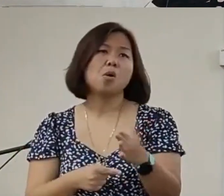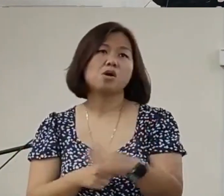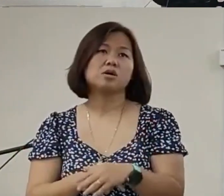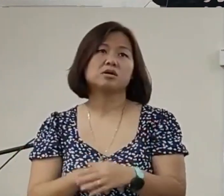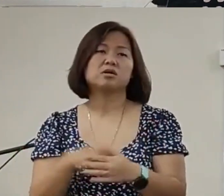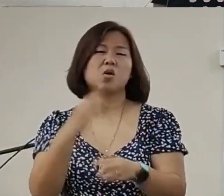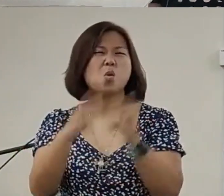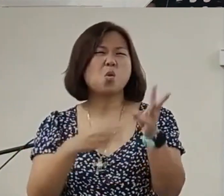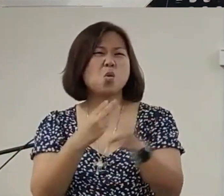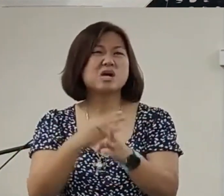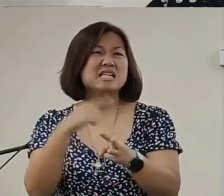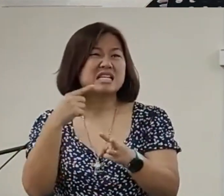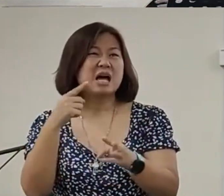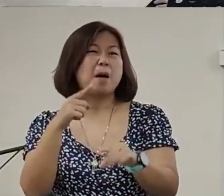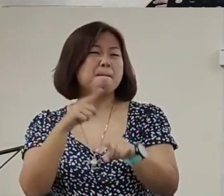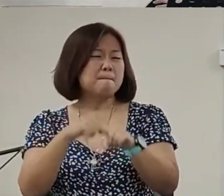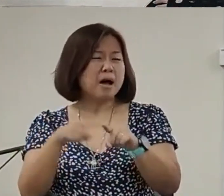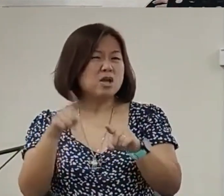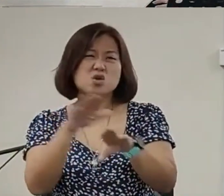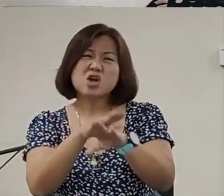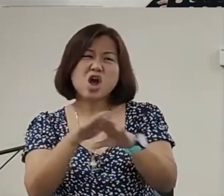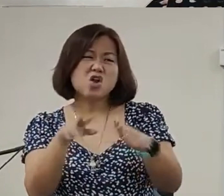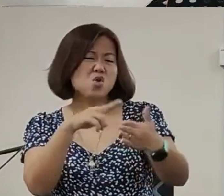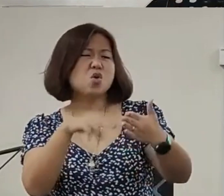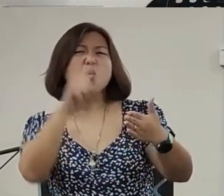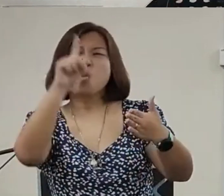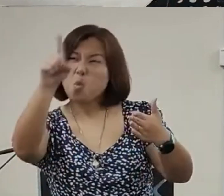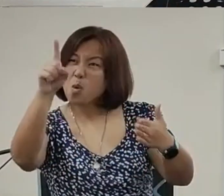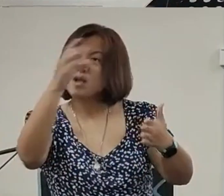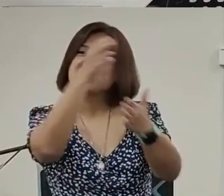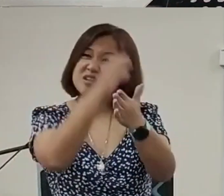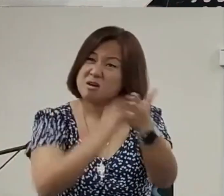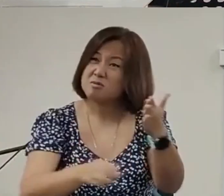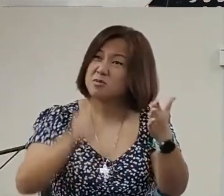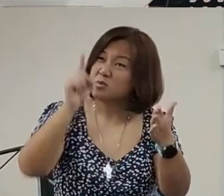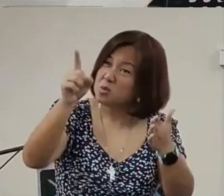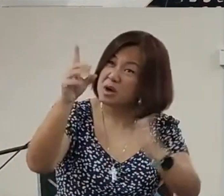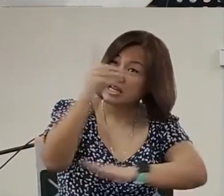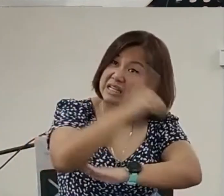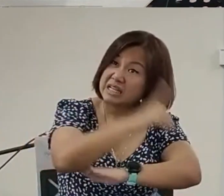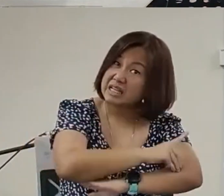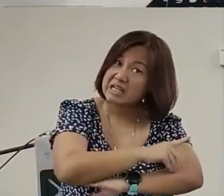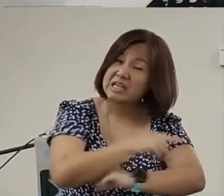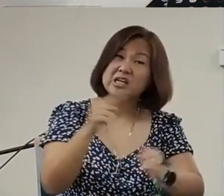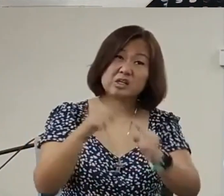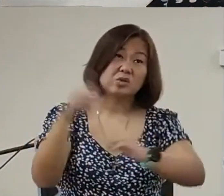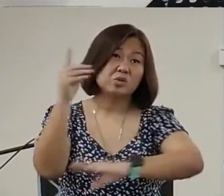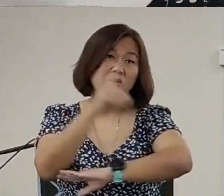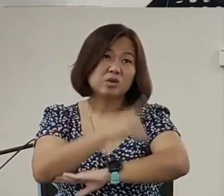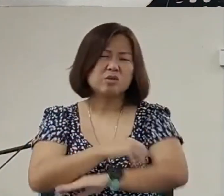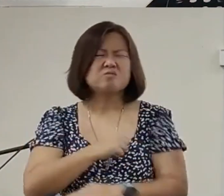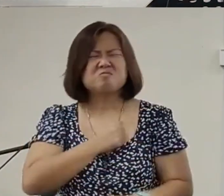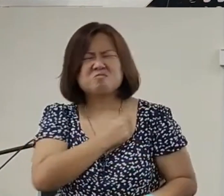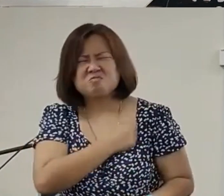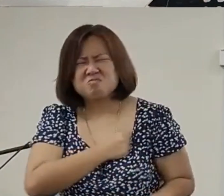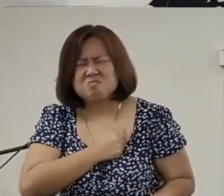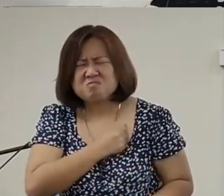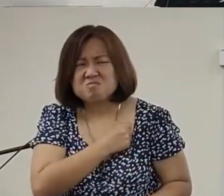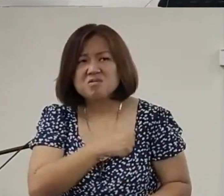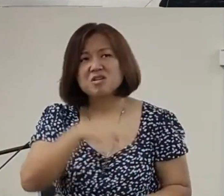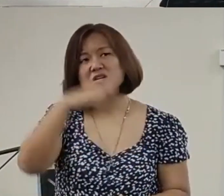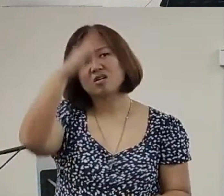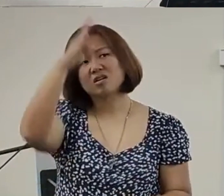What the world have to sayBut you can't even readOne chapter a dayToday is a day of repentanceAnd you don't want to tell